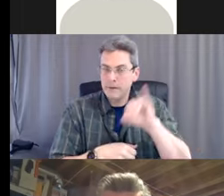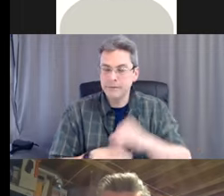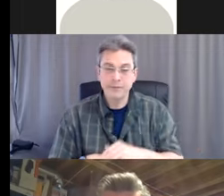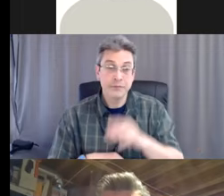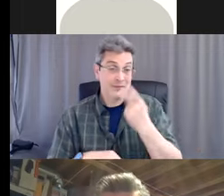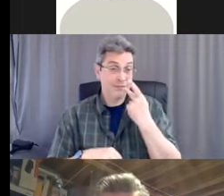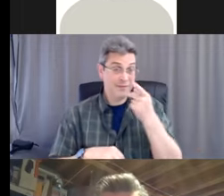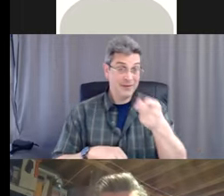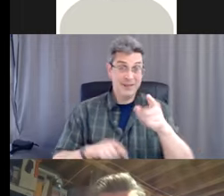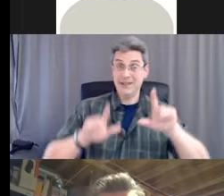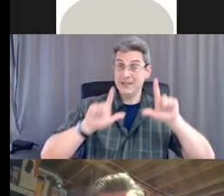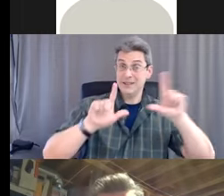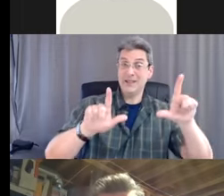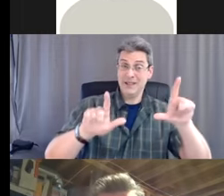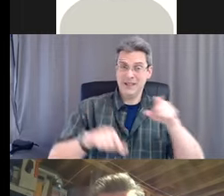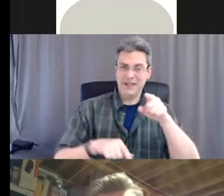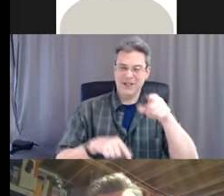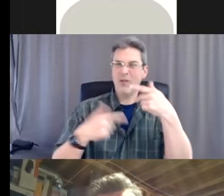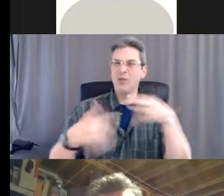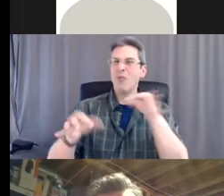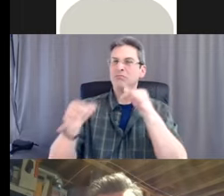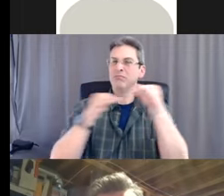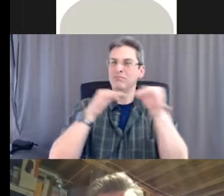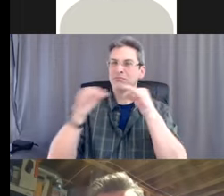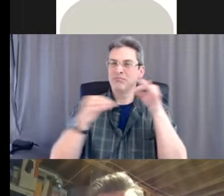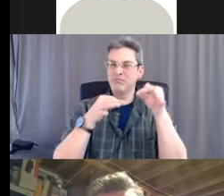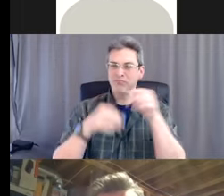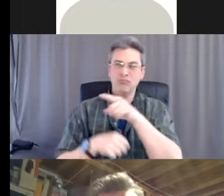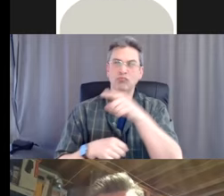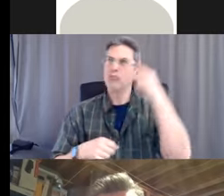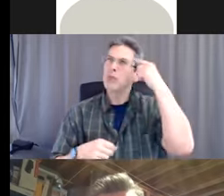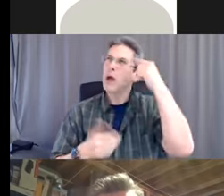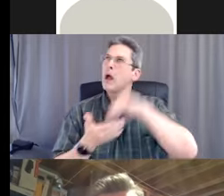we've already discussed. So there's a visual tool there.